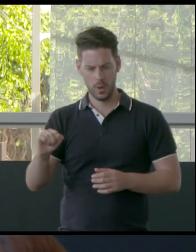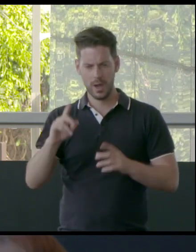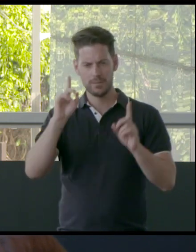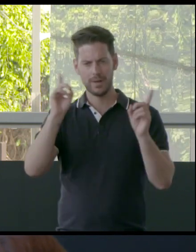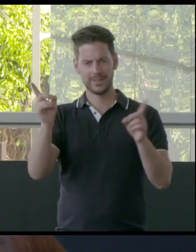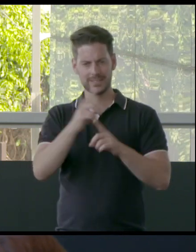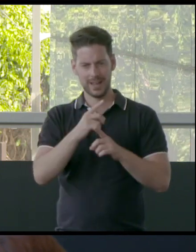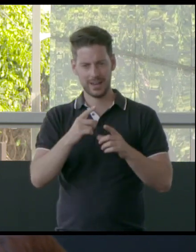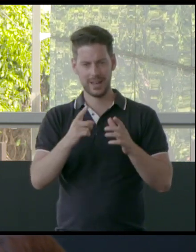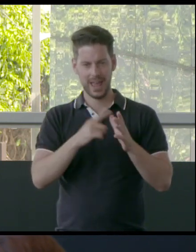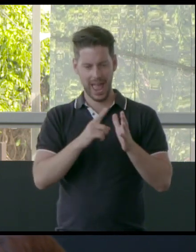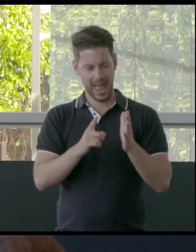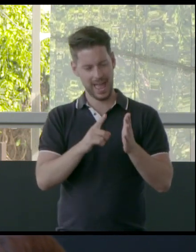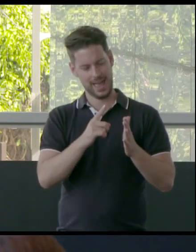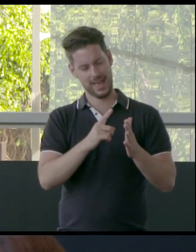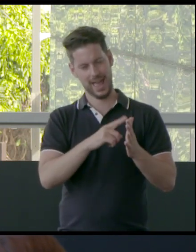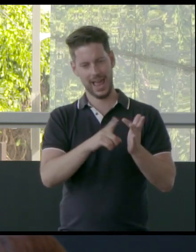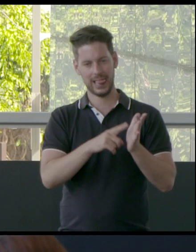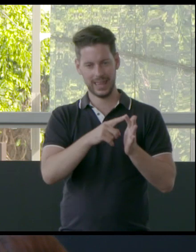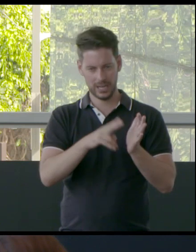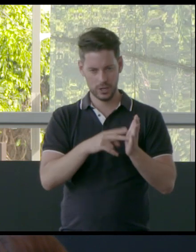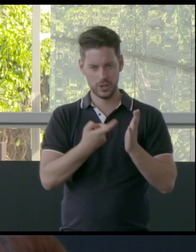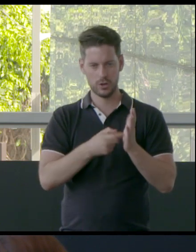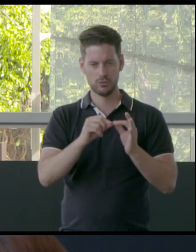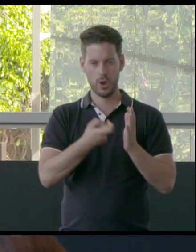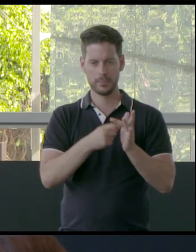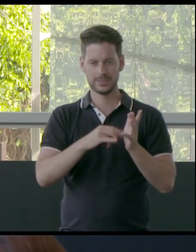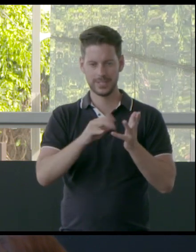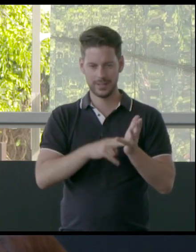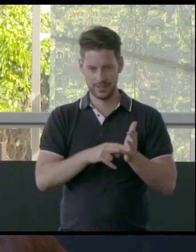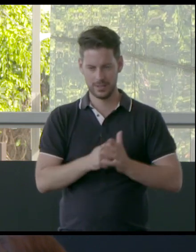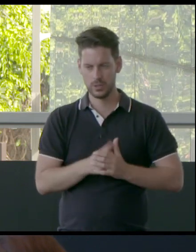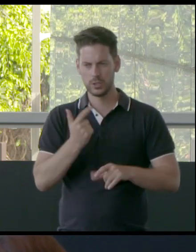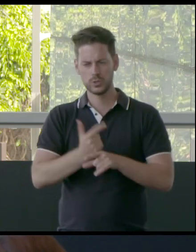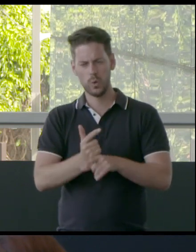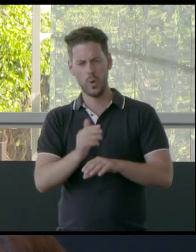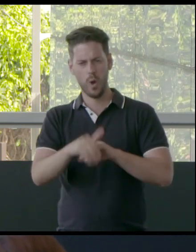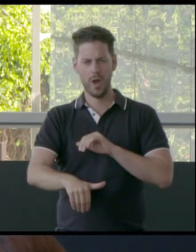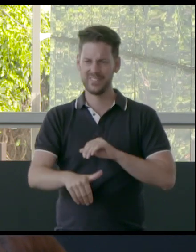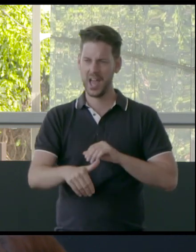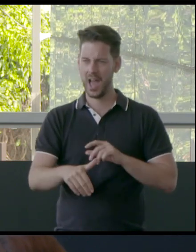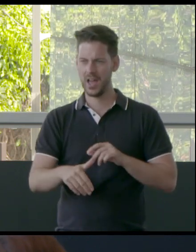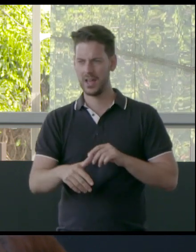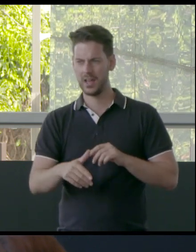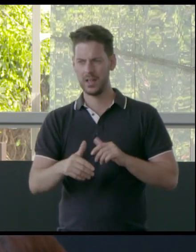Professor Aileen Morton Robinson, talks about this kind of tendency to